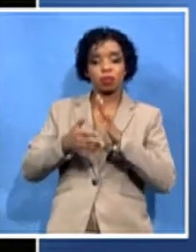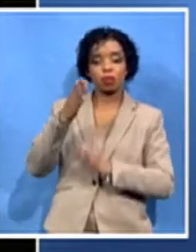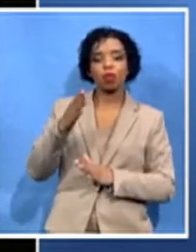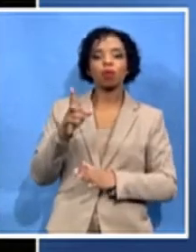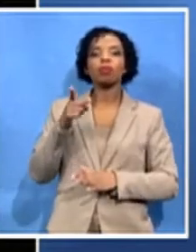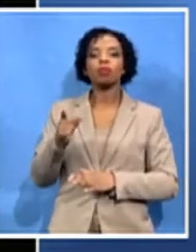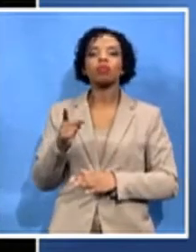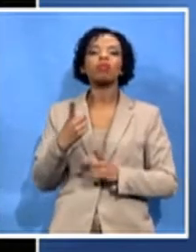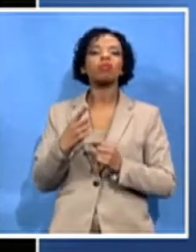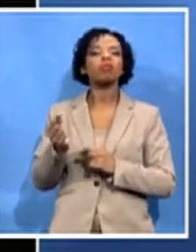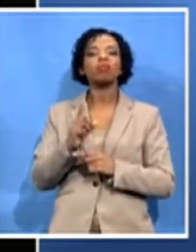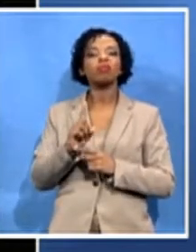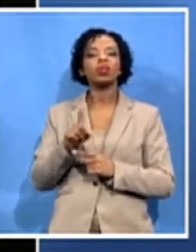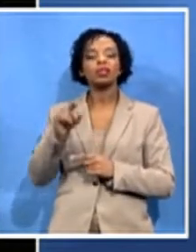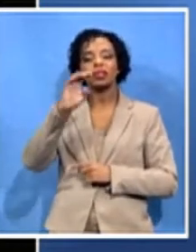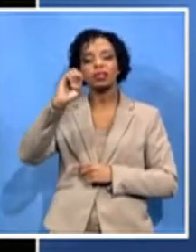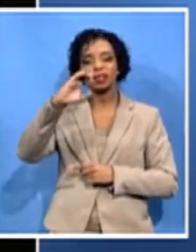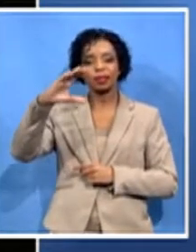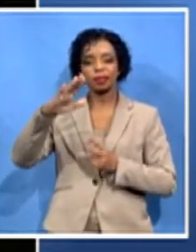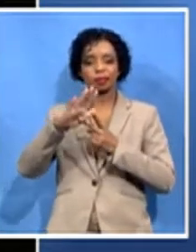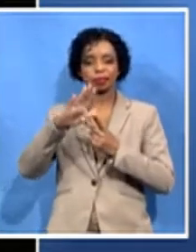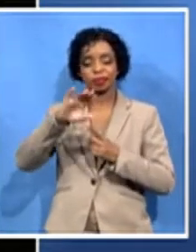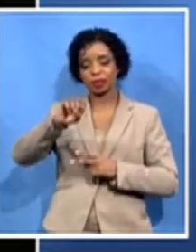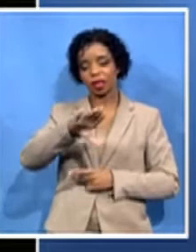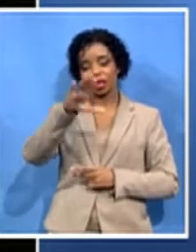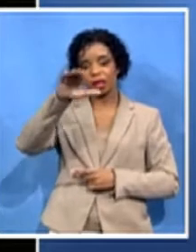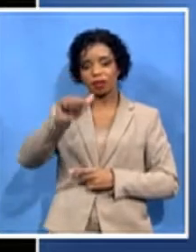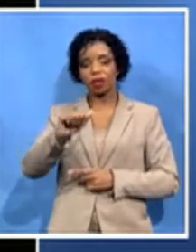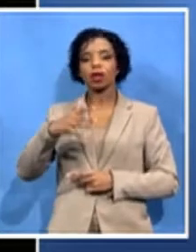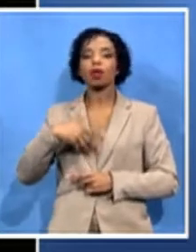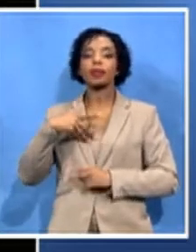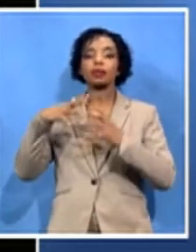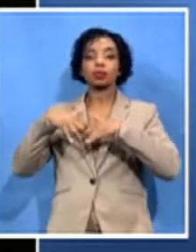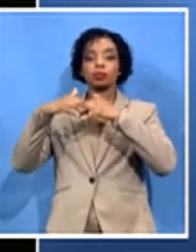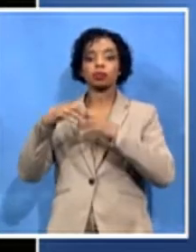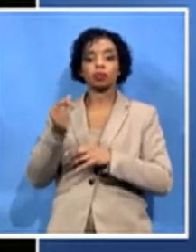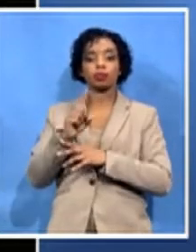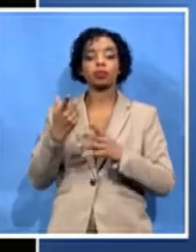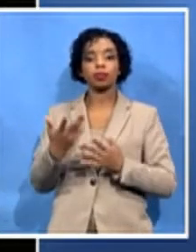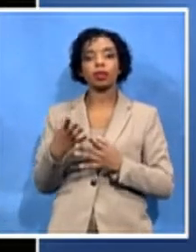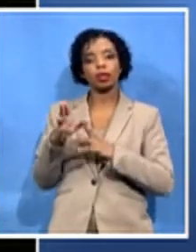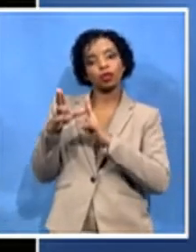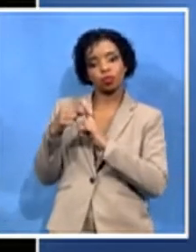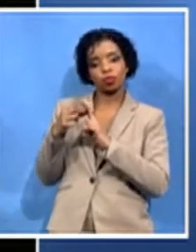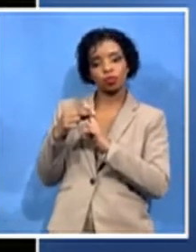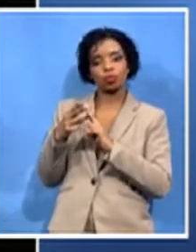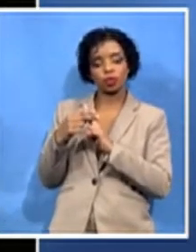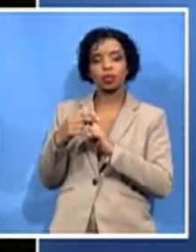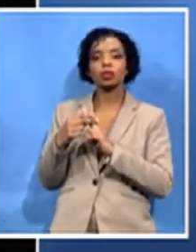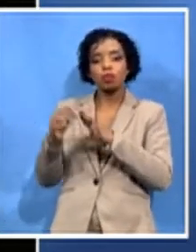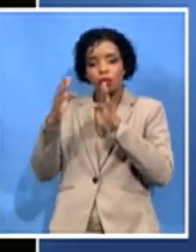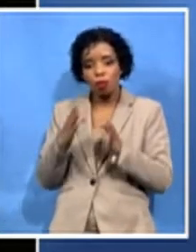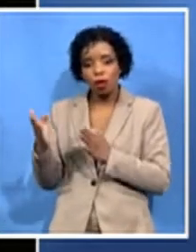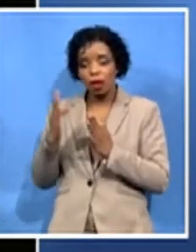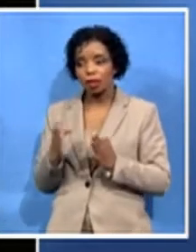South Africa, to form trade unions, to organize them, to shape the workers' rights.